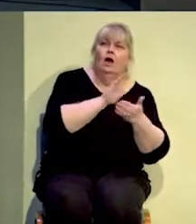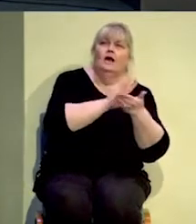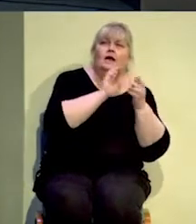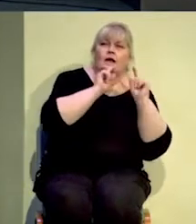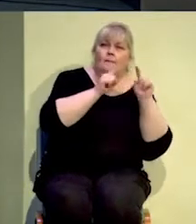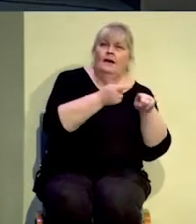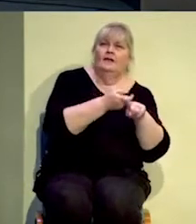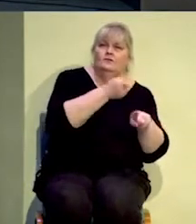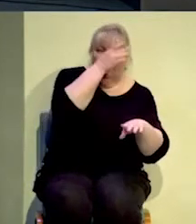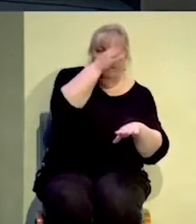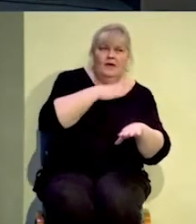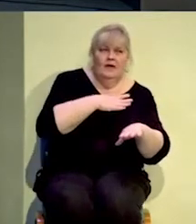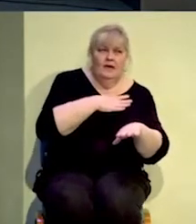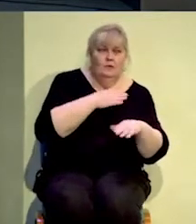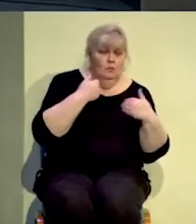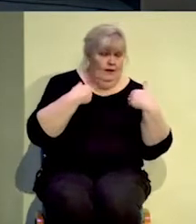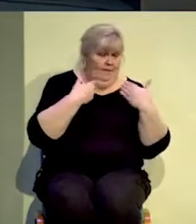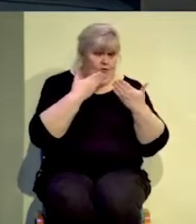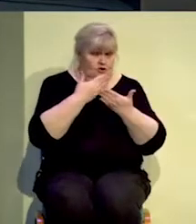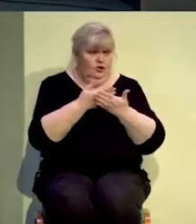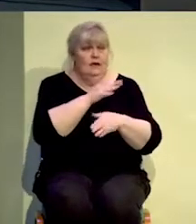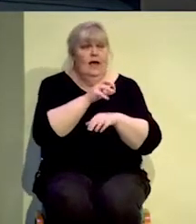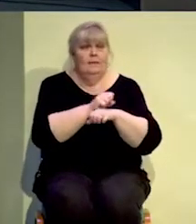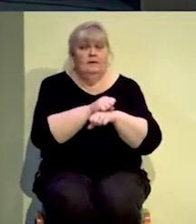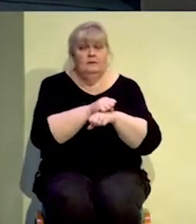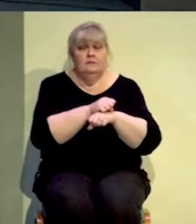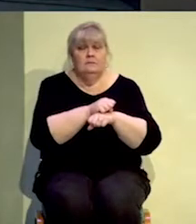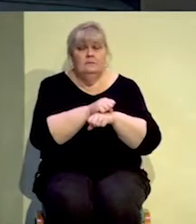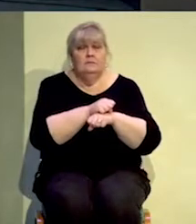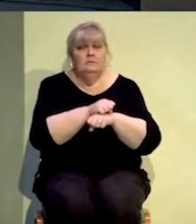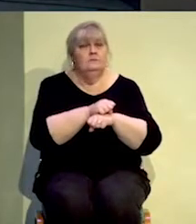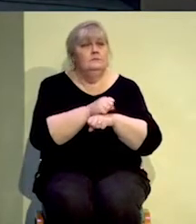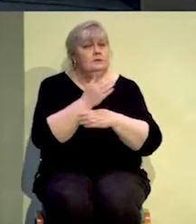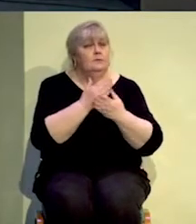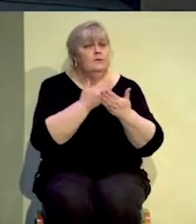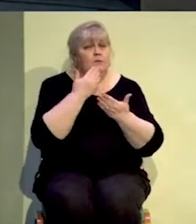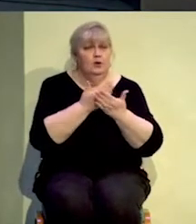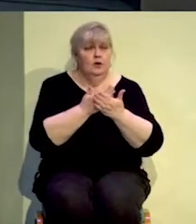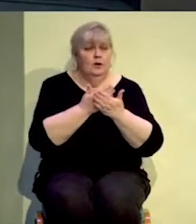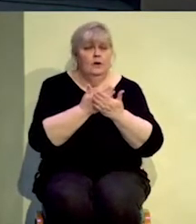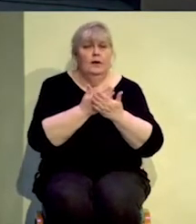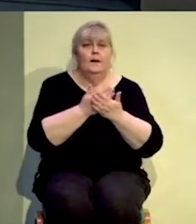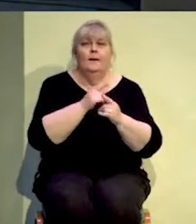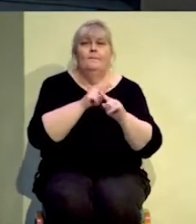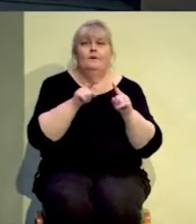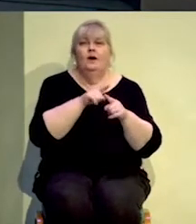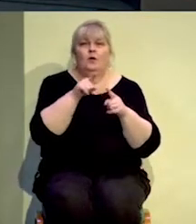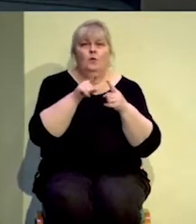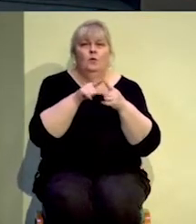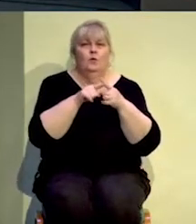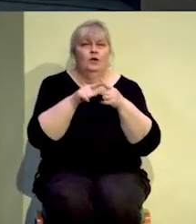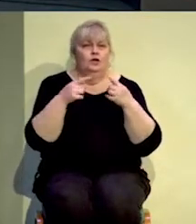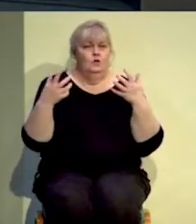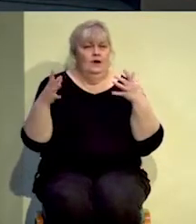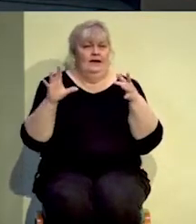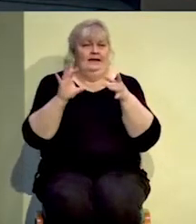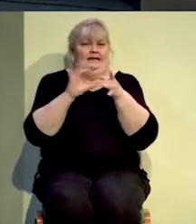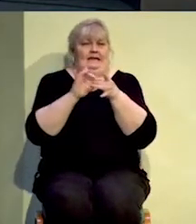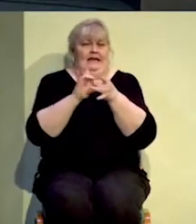again, there are good traditions that local churches may have. But when you begin to tie your salvation